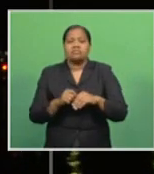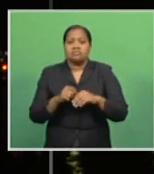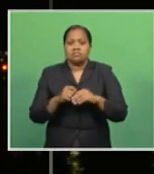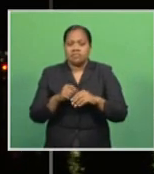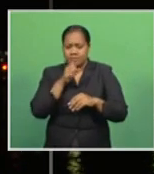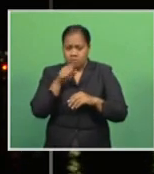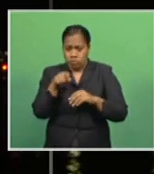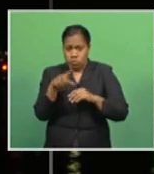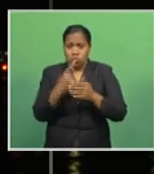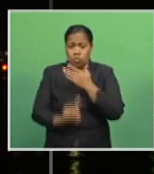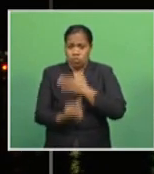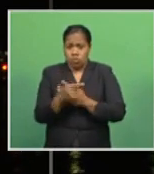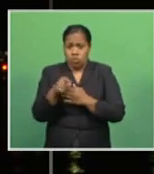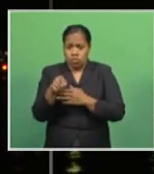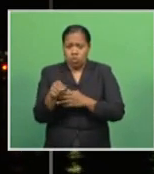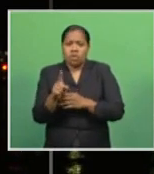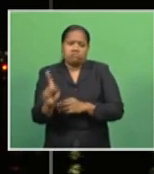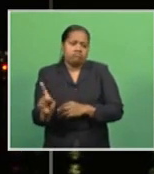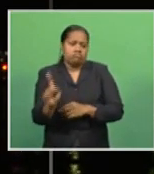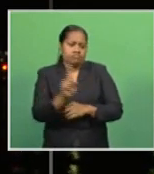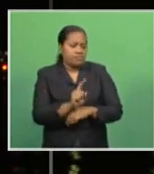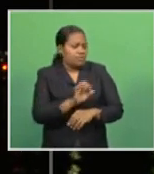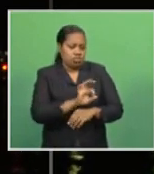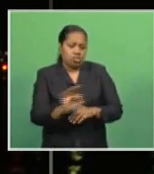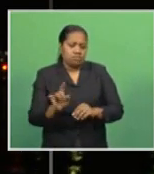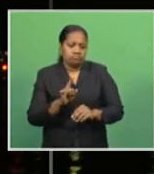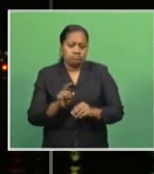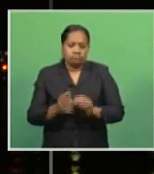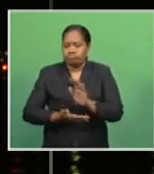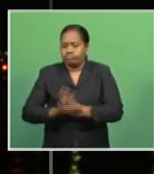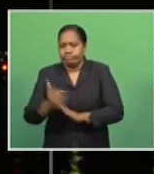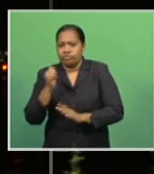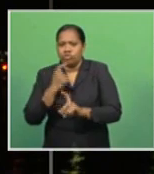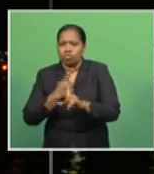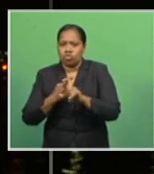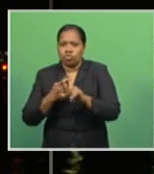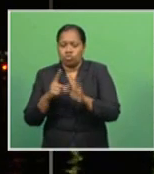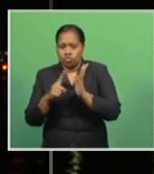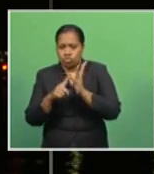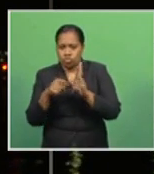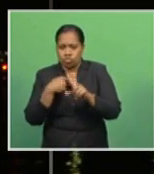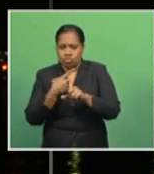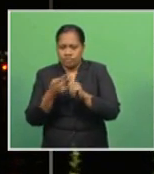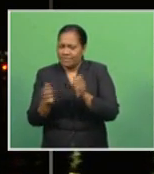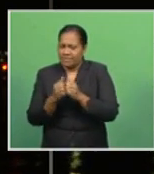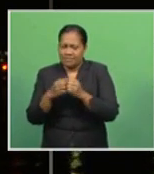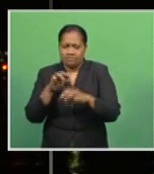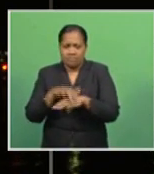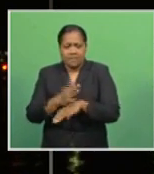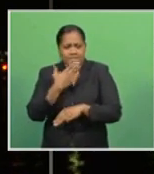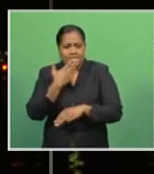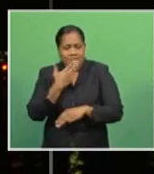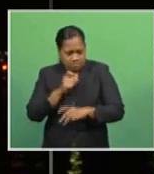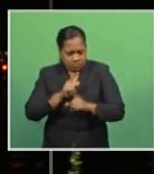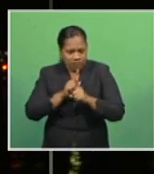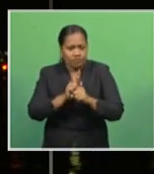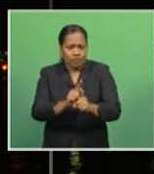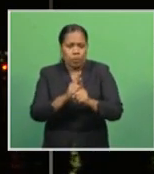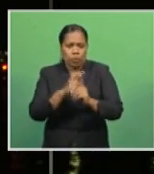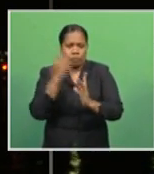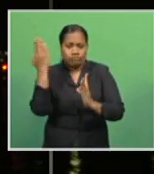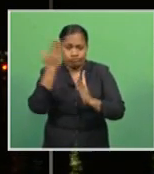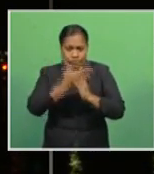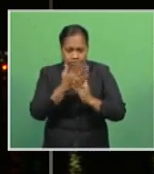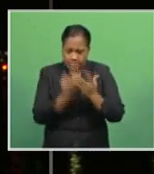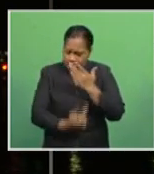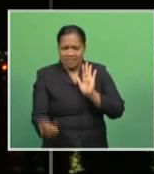normality won't return to the UK for many months, with Johnson urging the British people to embrace the lockdown or risk a second